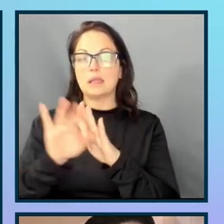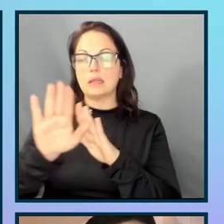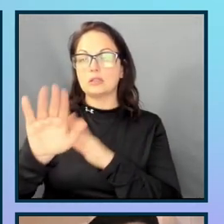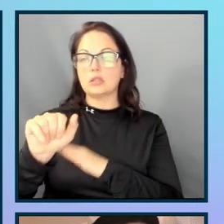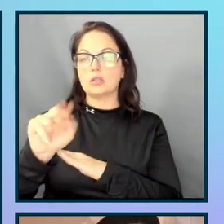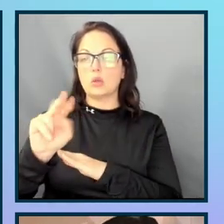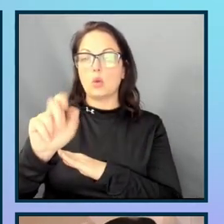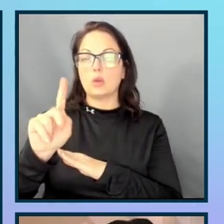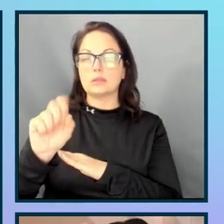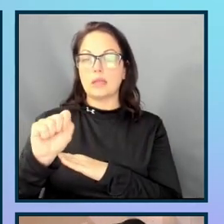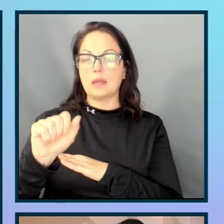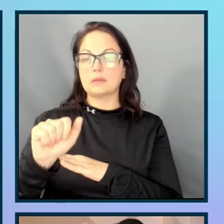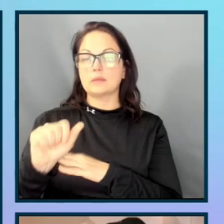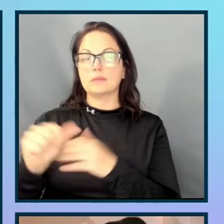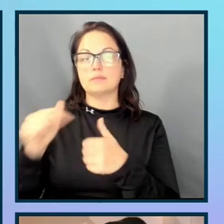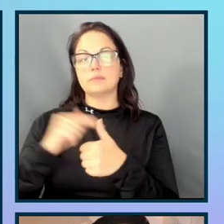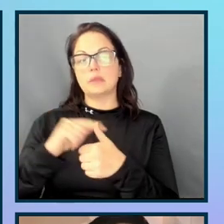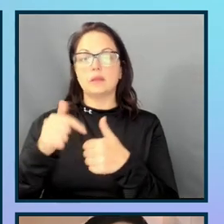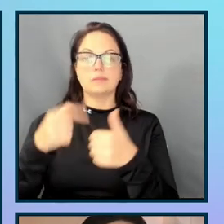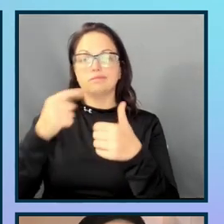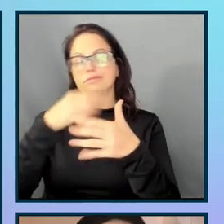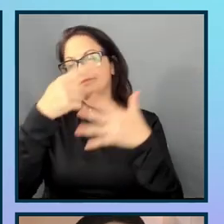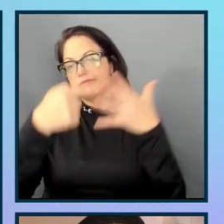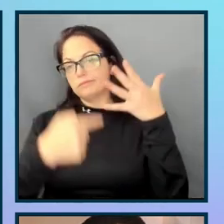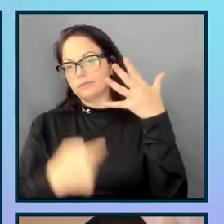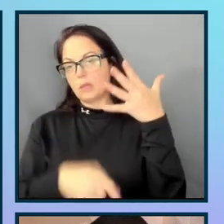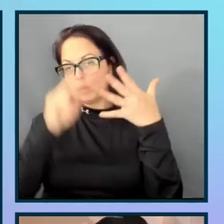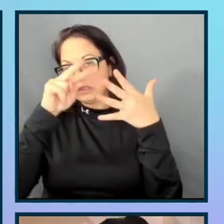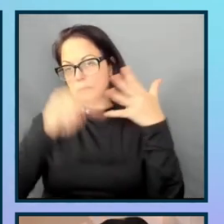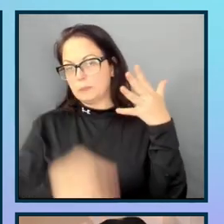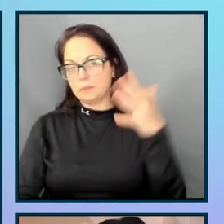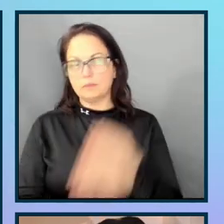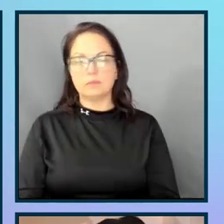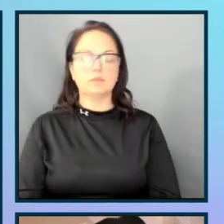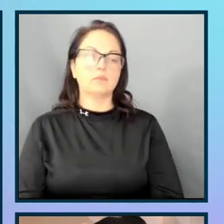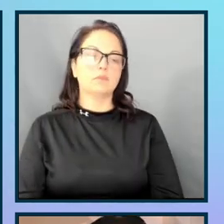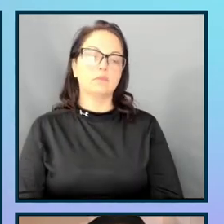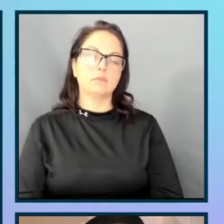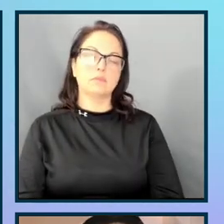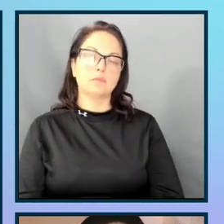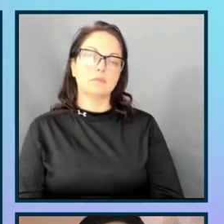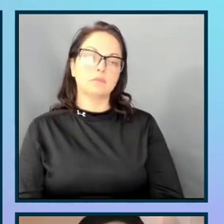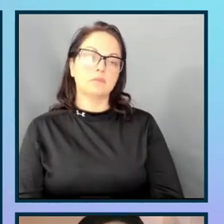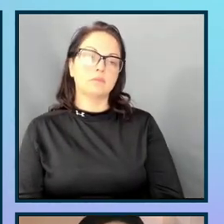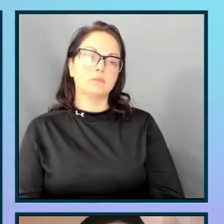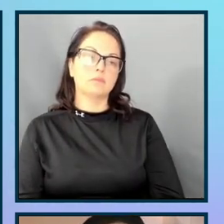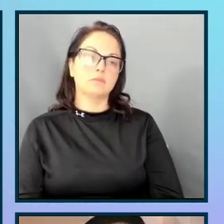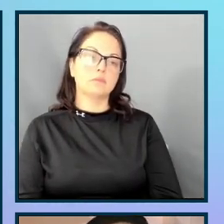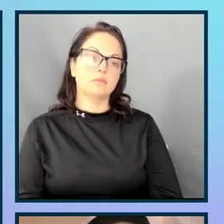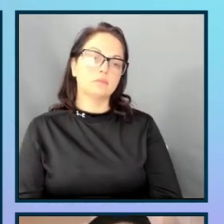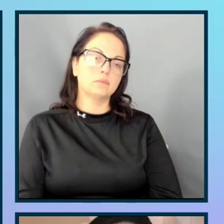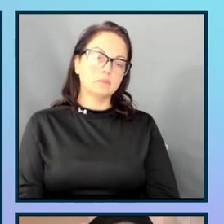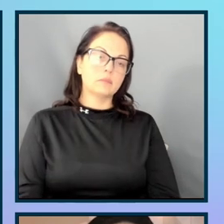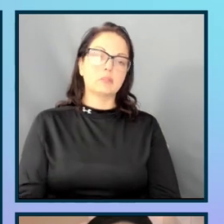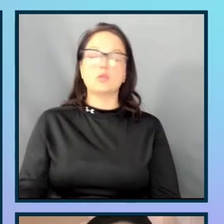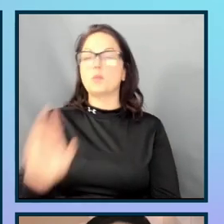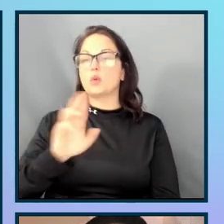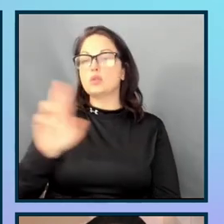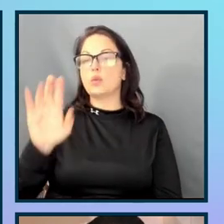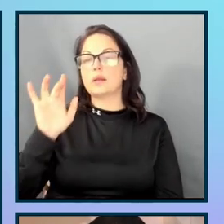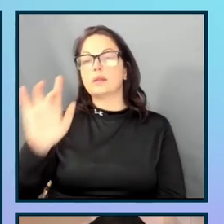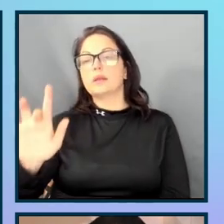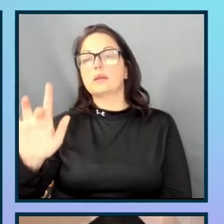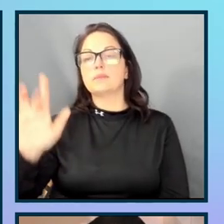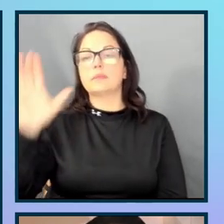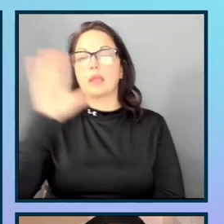options are granola bar, mixed nuts, apple slices, or popcorn. And I'm going to go ahead and right click on this and inspect the tool